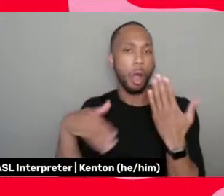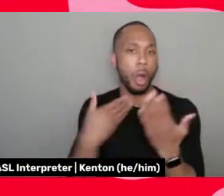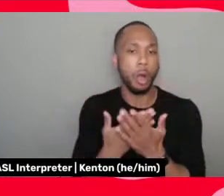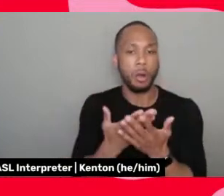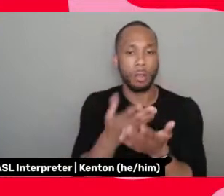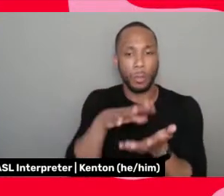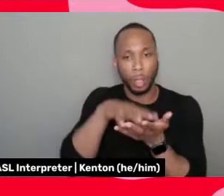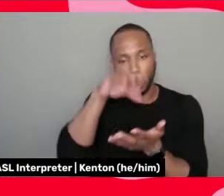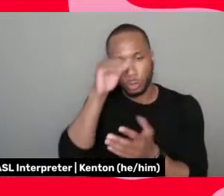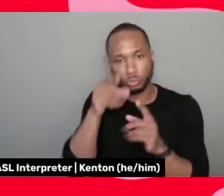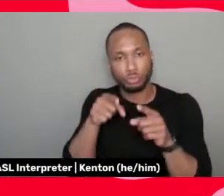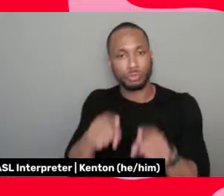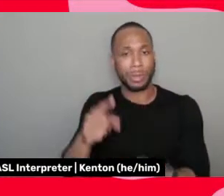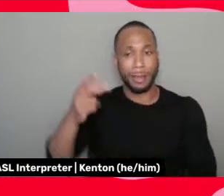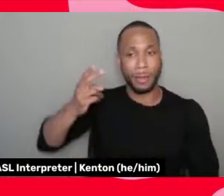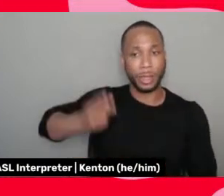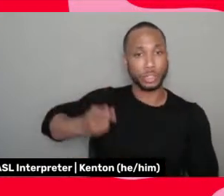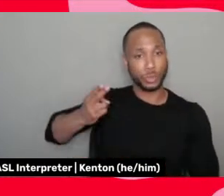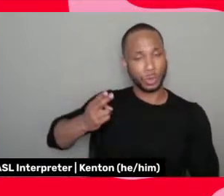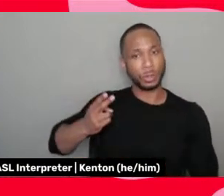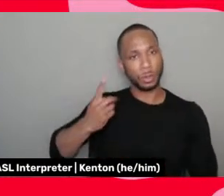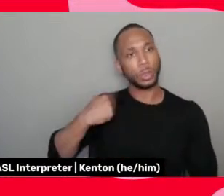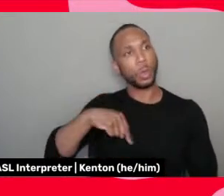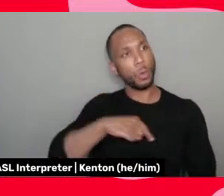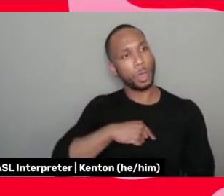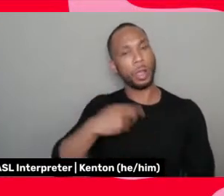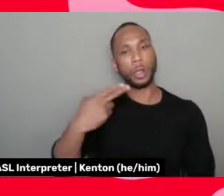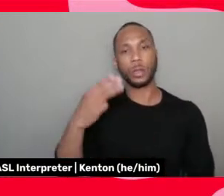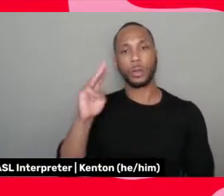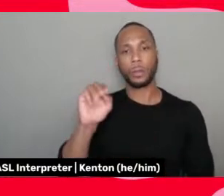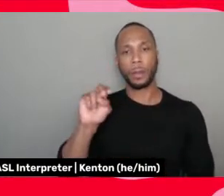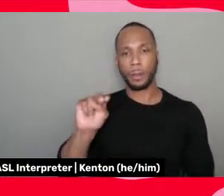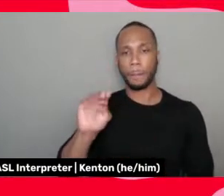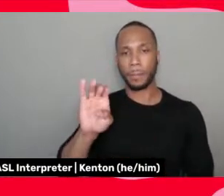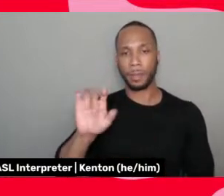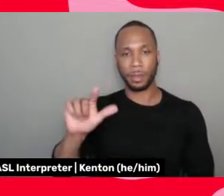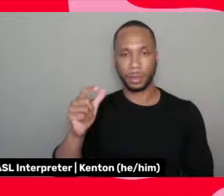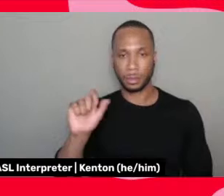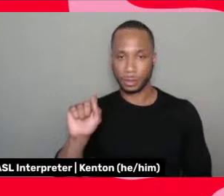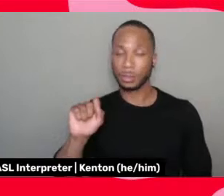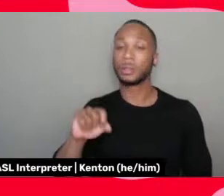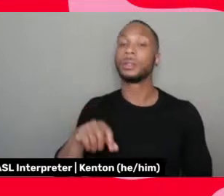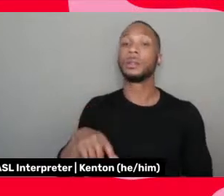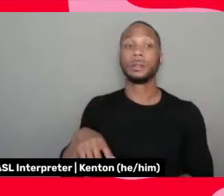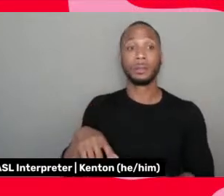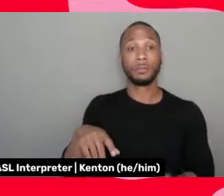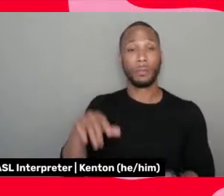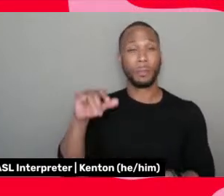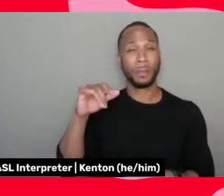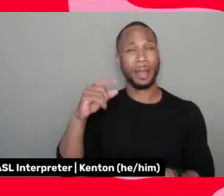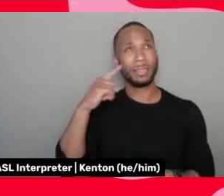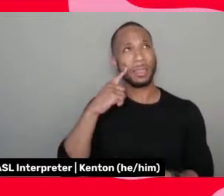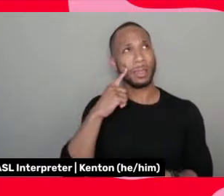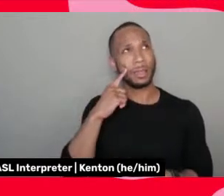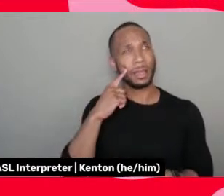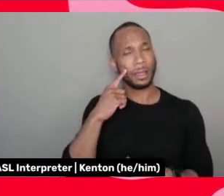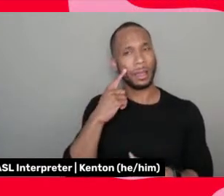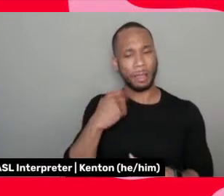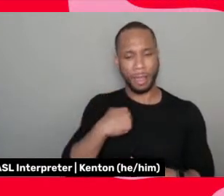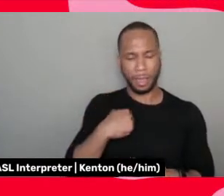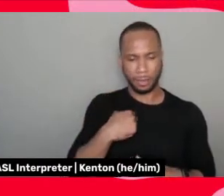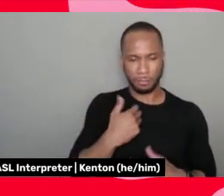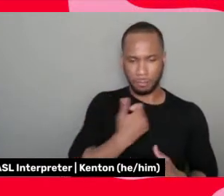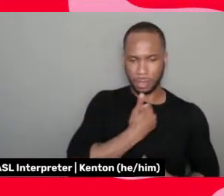history, then we are human beings. And from that standpoint, I think when I made that transition,